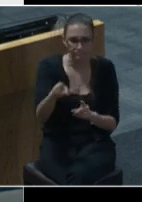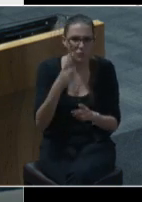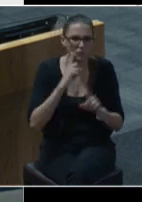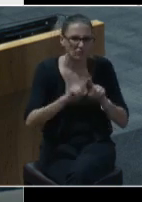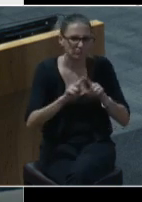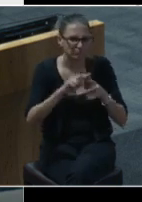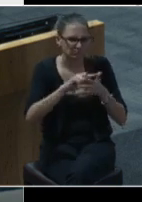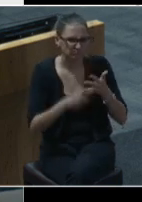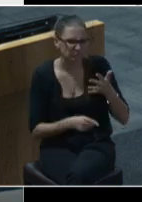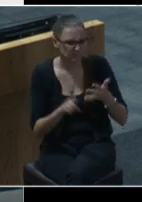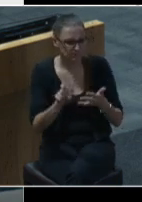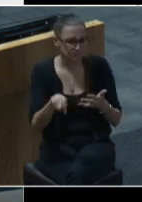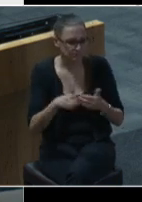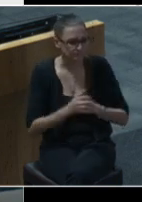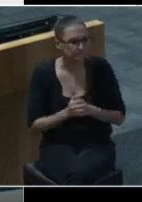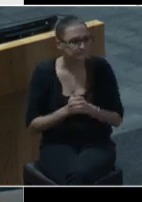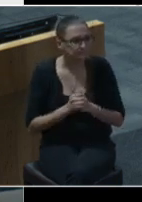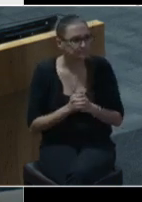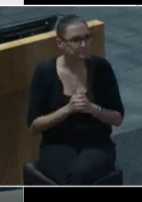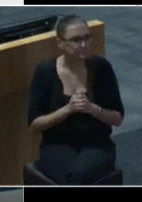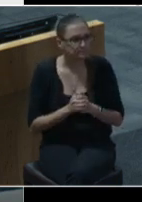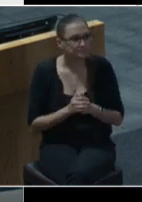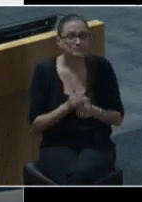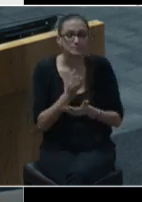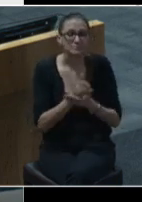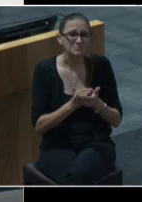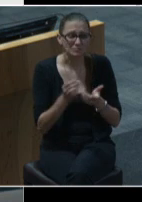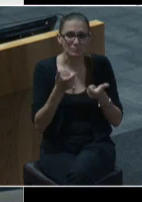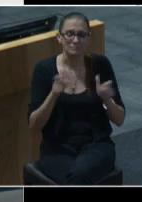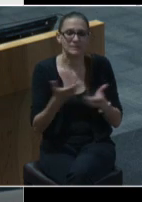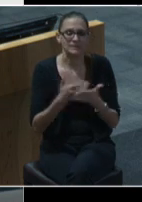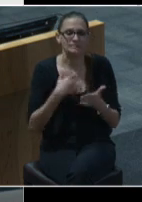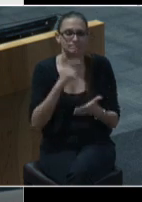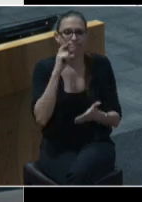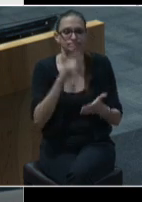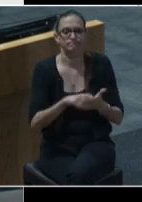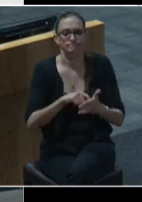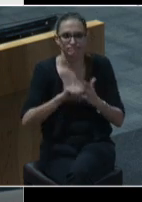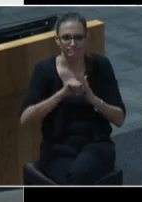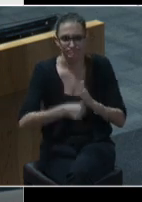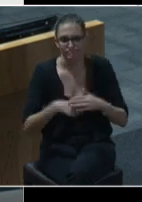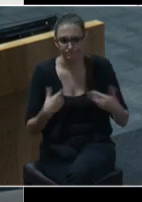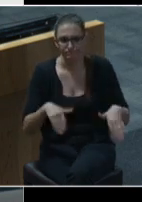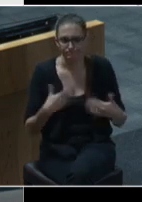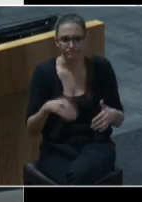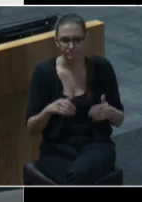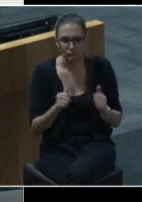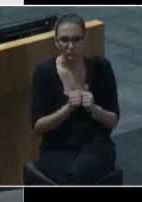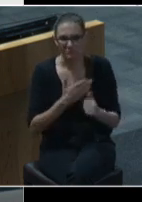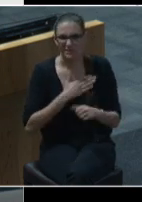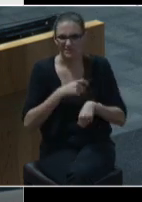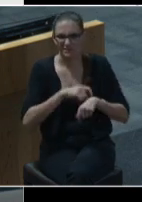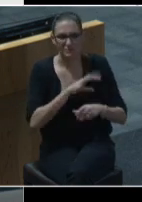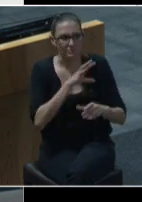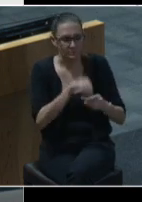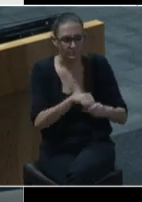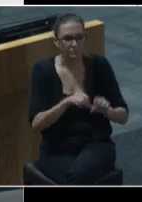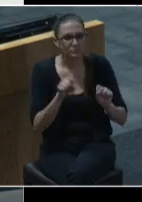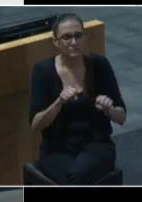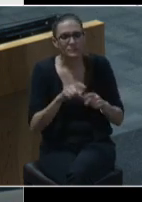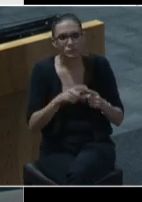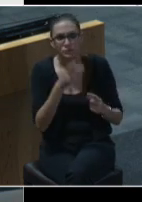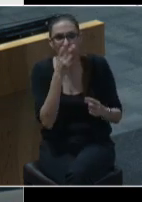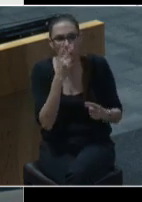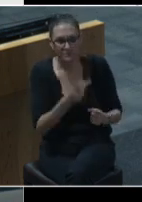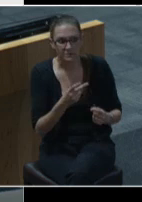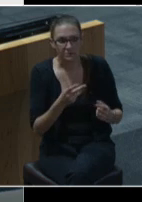some of the one of the big things that stood out with the time that i got to spend over the isofap was being able to see how